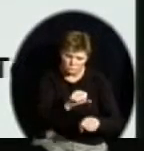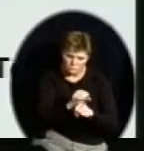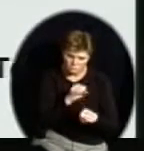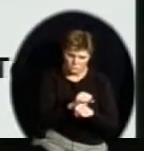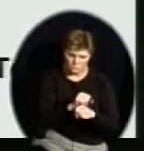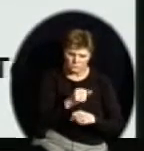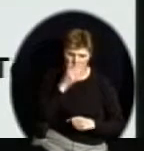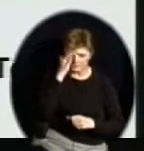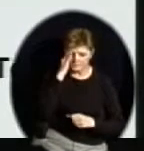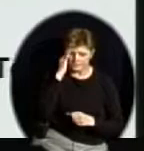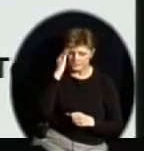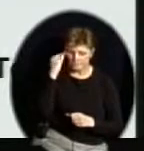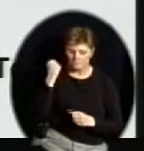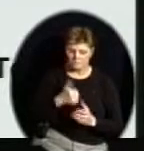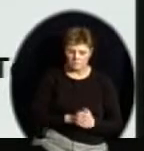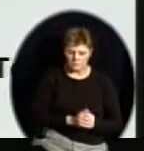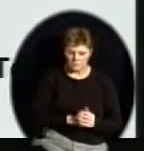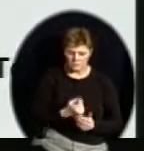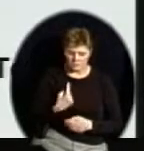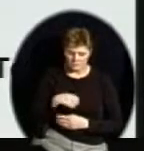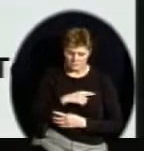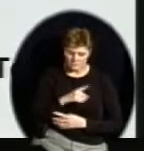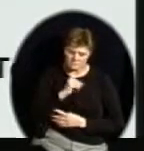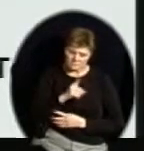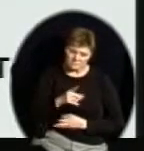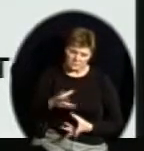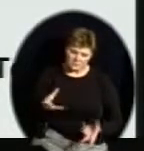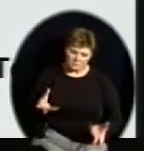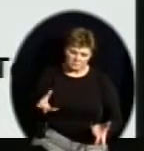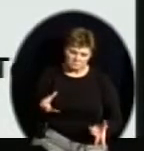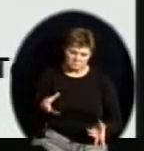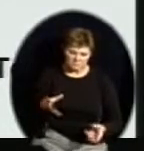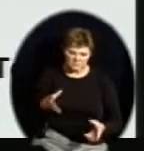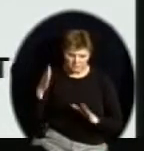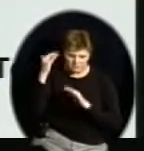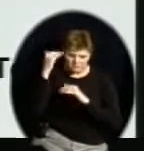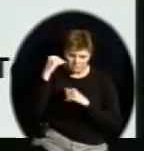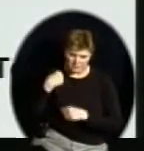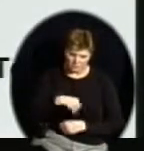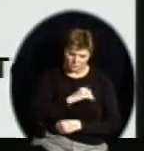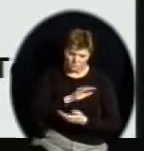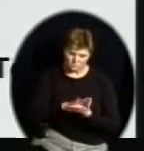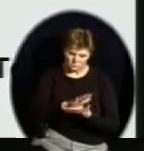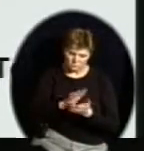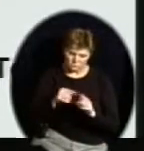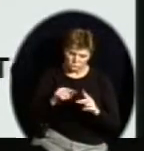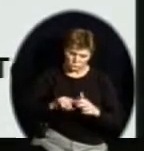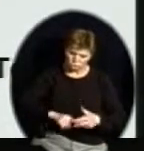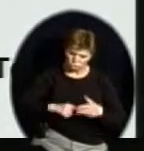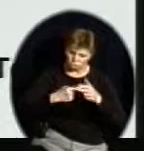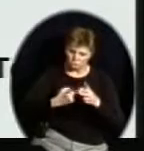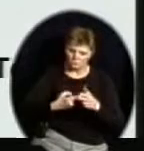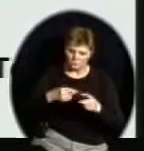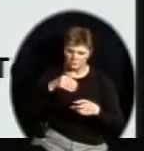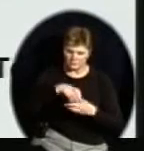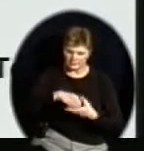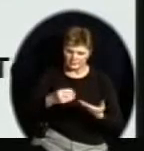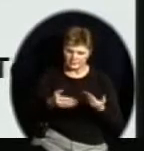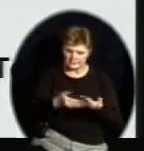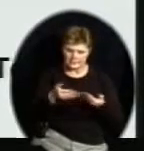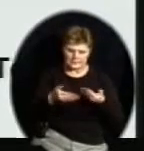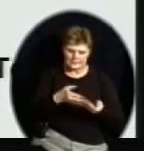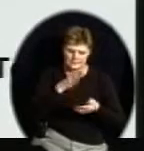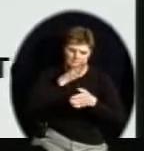think about it, and we kind of take it for granted that we had a smooth start to the school year. And, you know, we're just about happening upon old